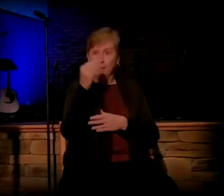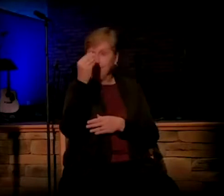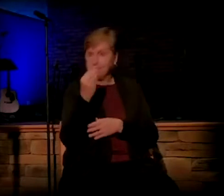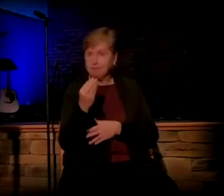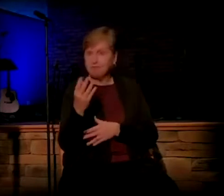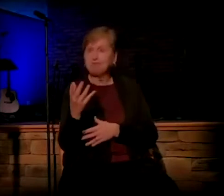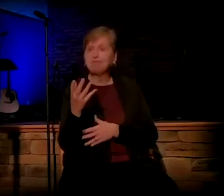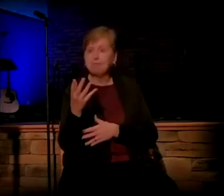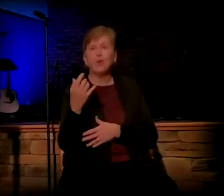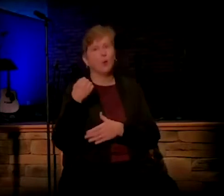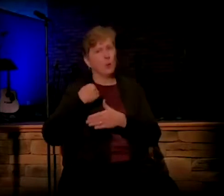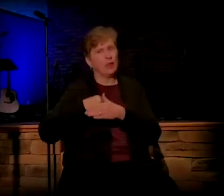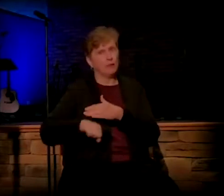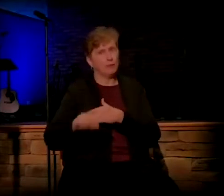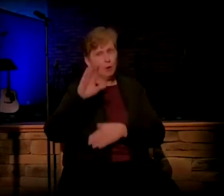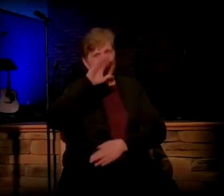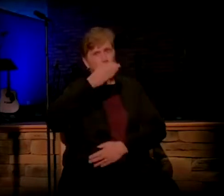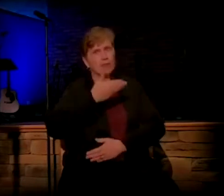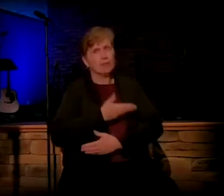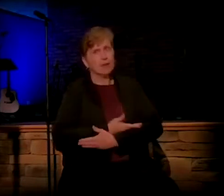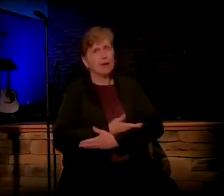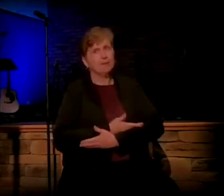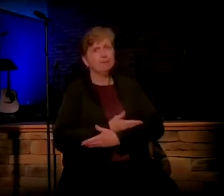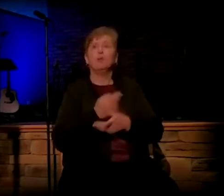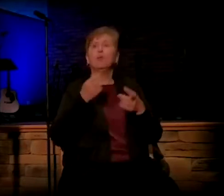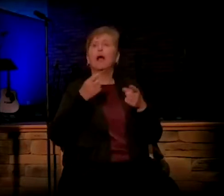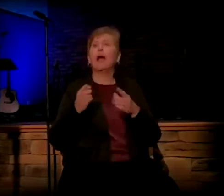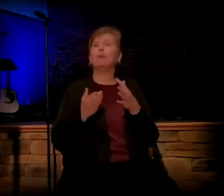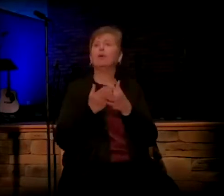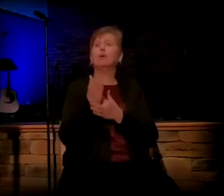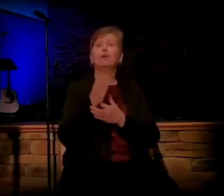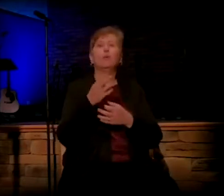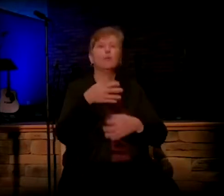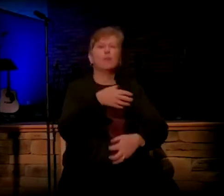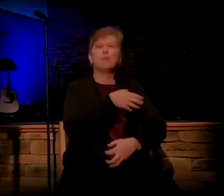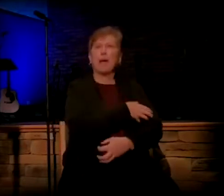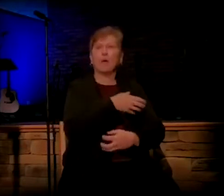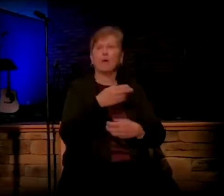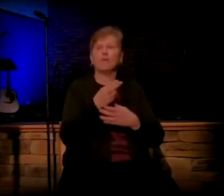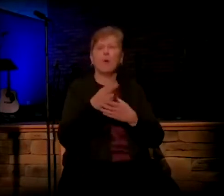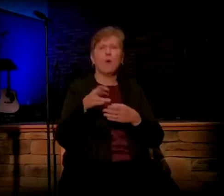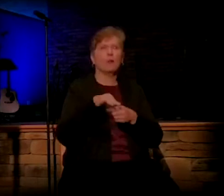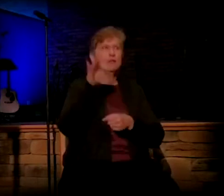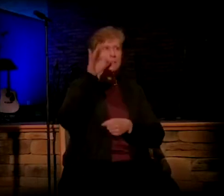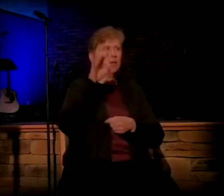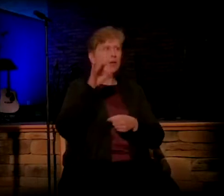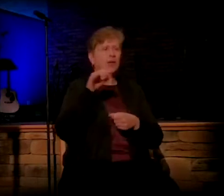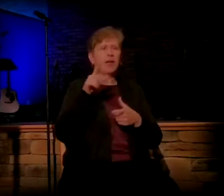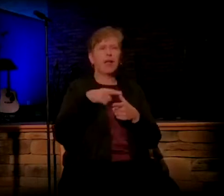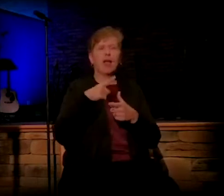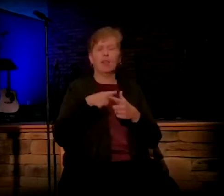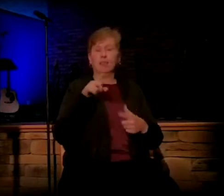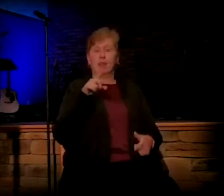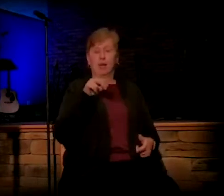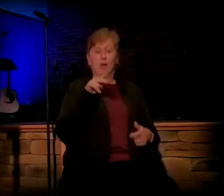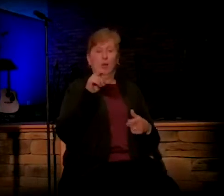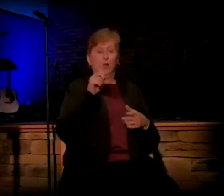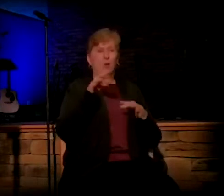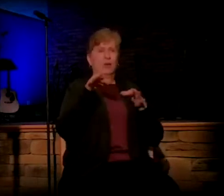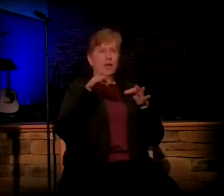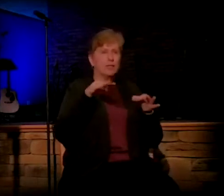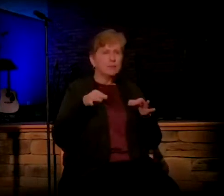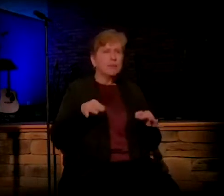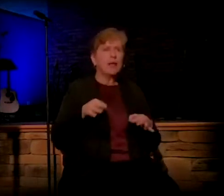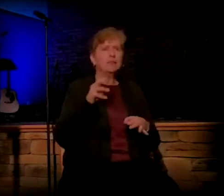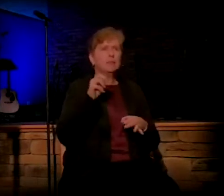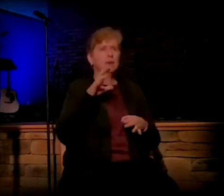that she will give birth to a son. And all this would happen through the power of the Holy Spirit. And then Luke tells us that Mary leaves